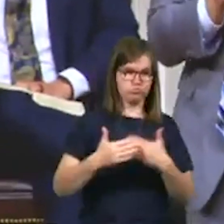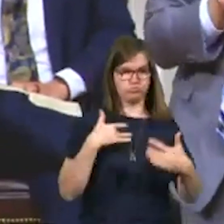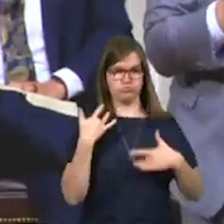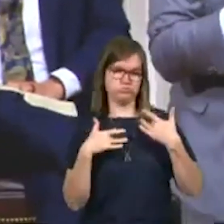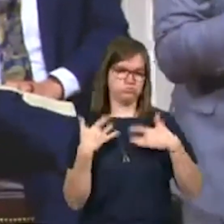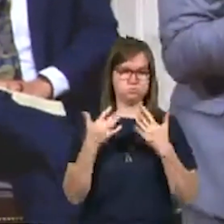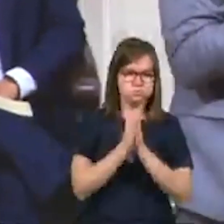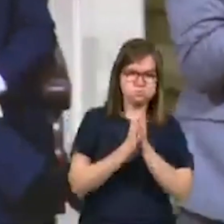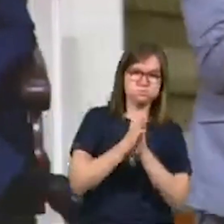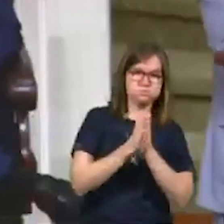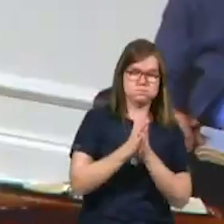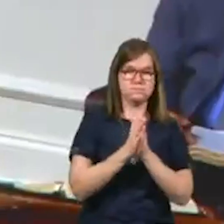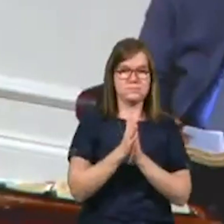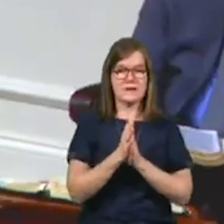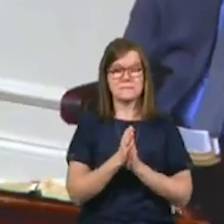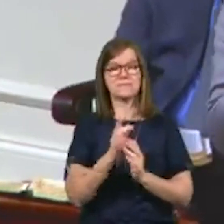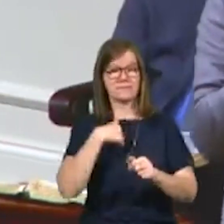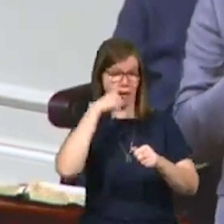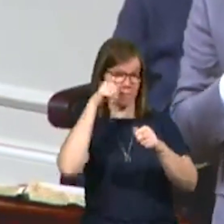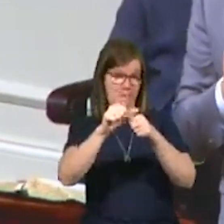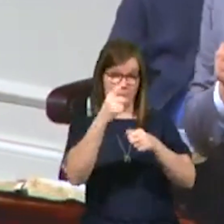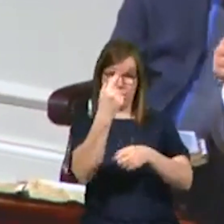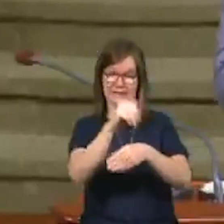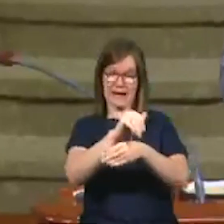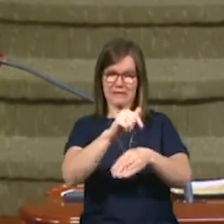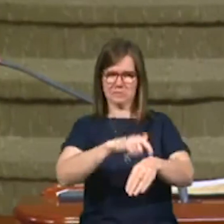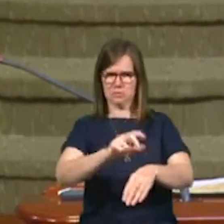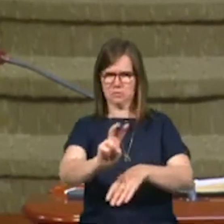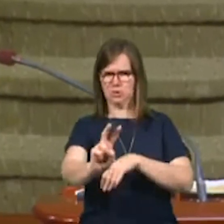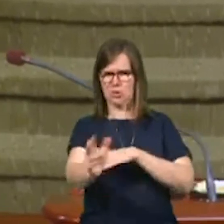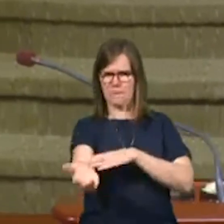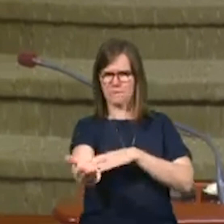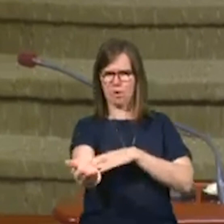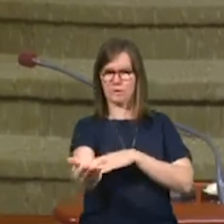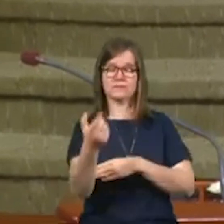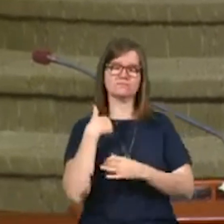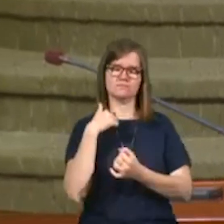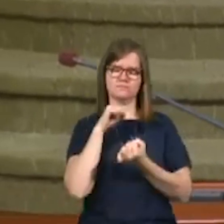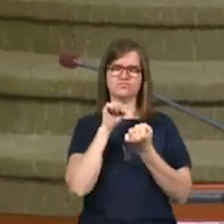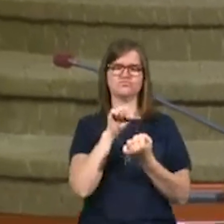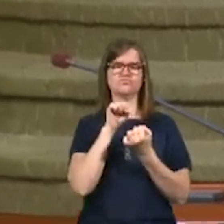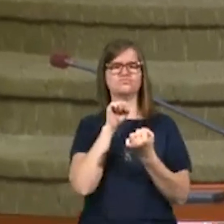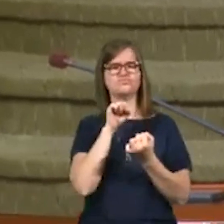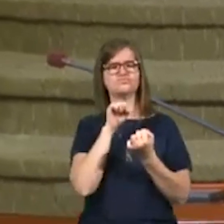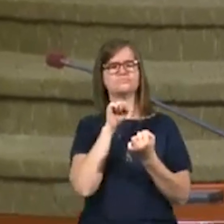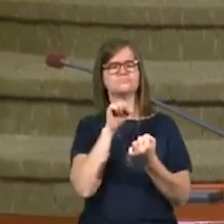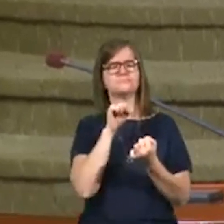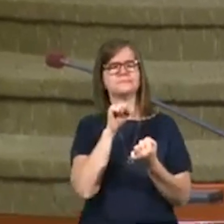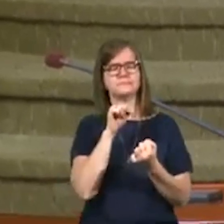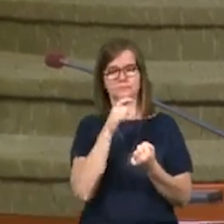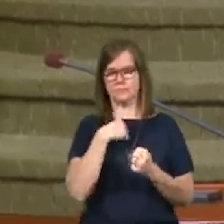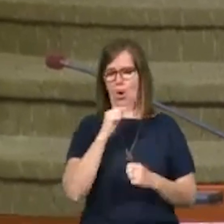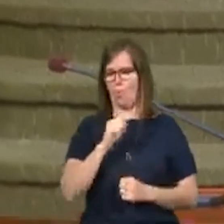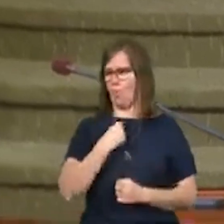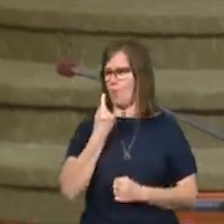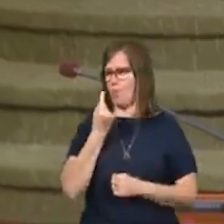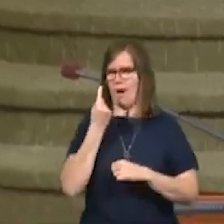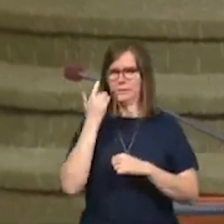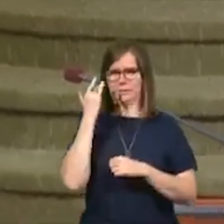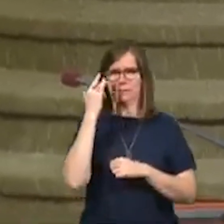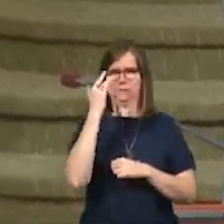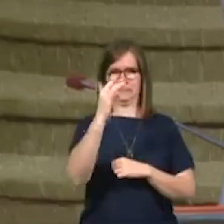excited about it. I can remember one night, it was about two o'clock in the morning. I was driving down the road, and I was the only one on